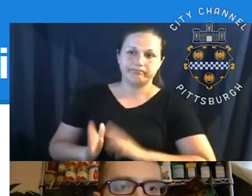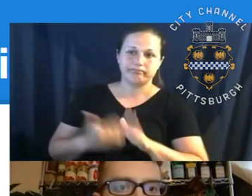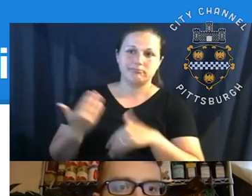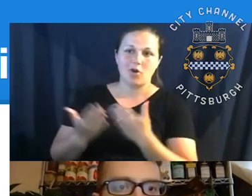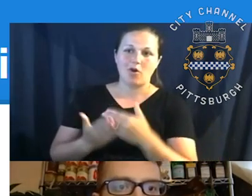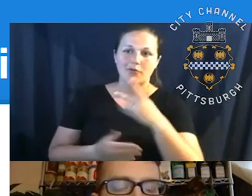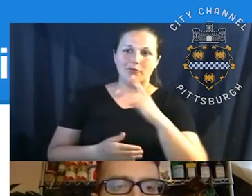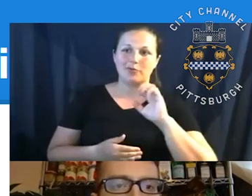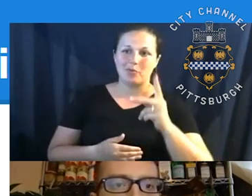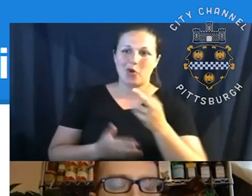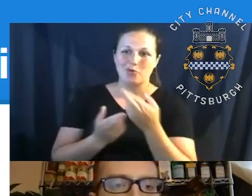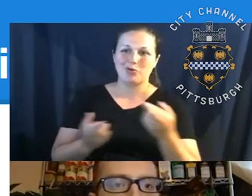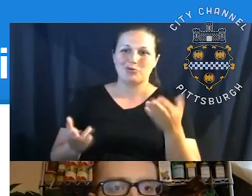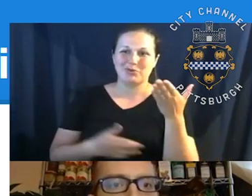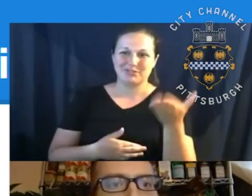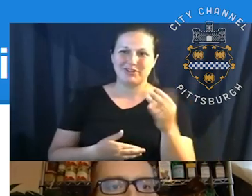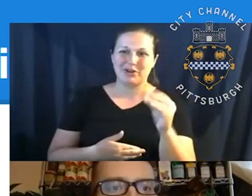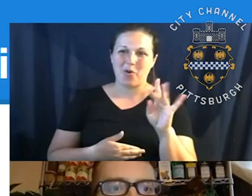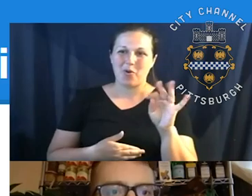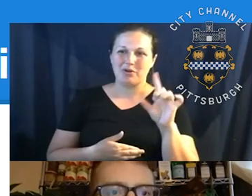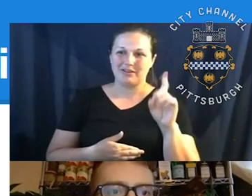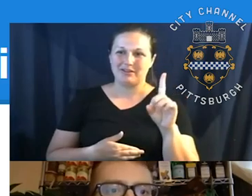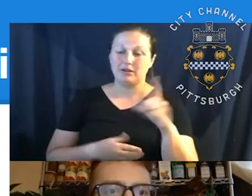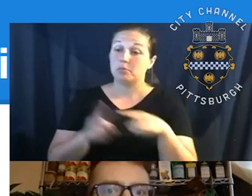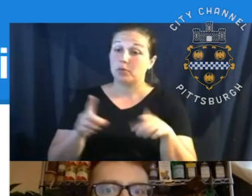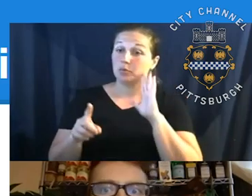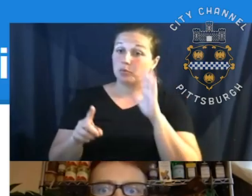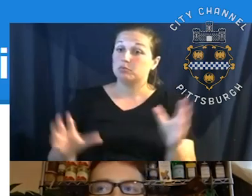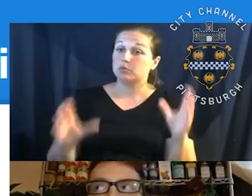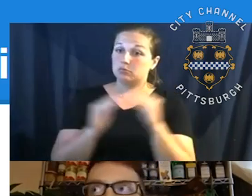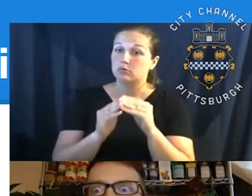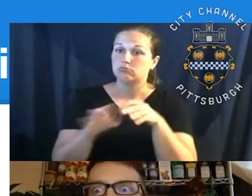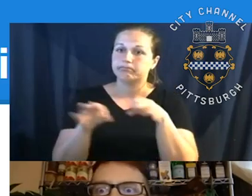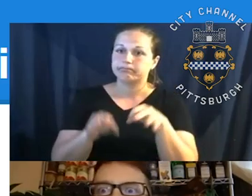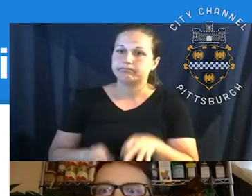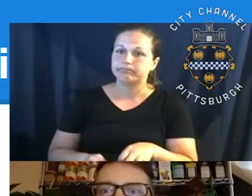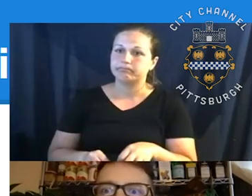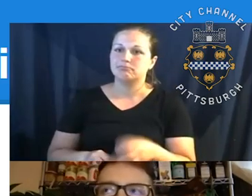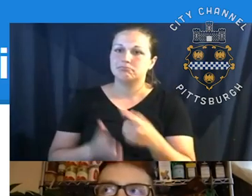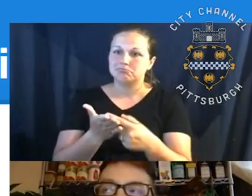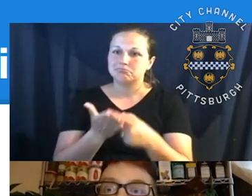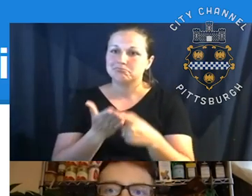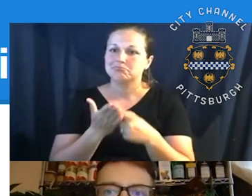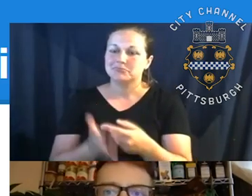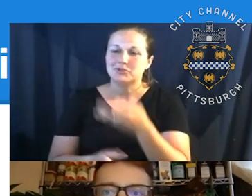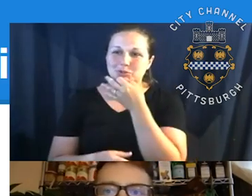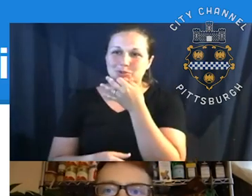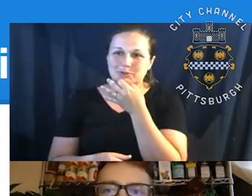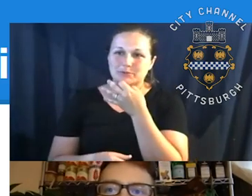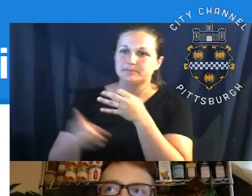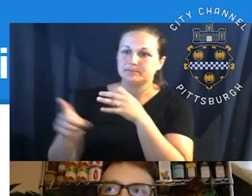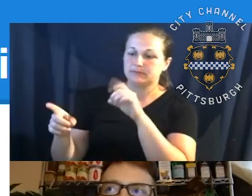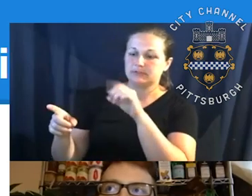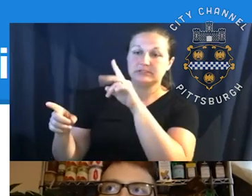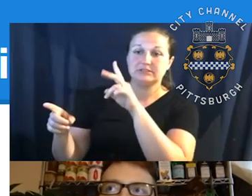resources in Oakland. So, yeah, we'll definitely be talking more about that. Yeah, followed a similar model with, um, Homewood. We